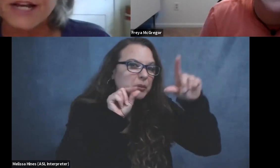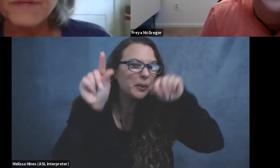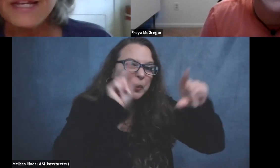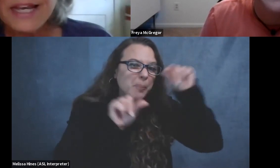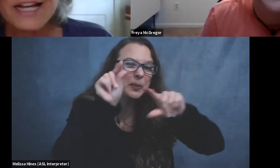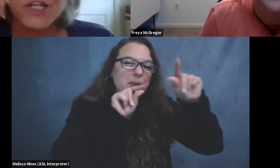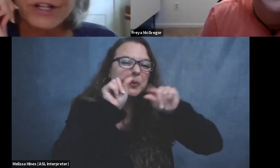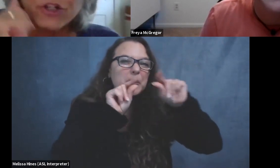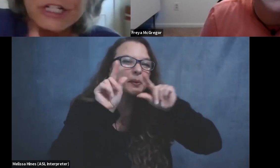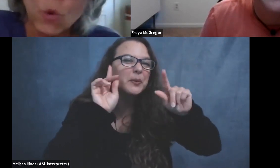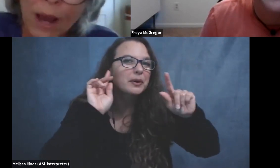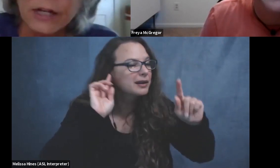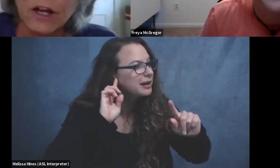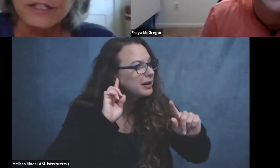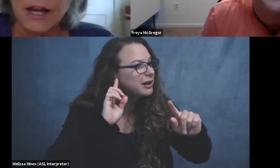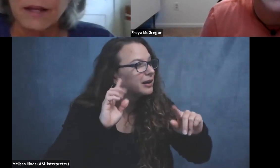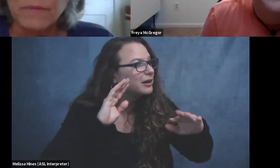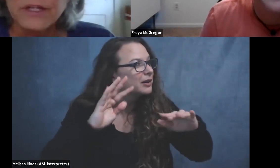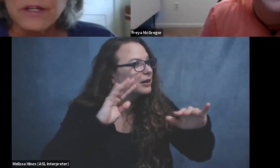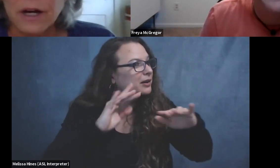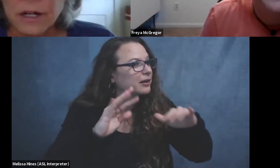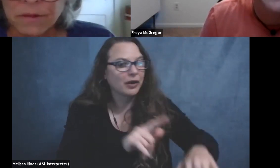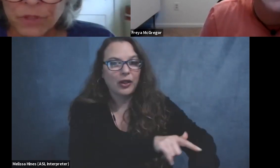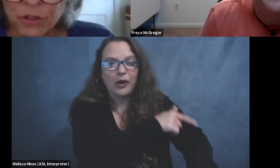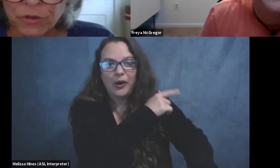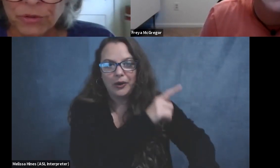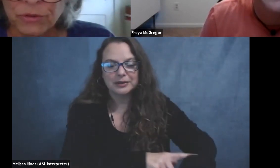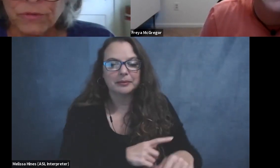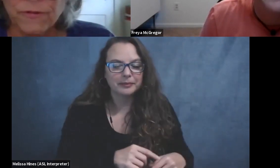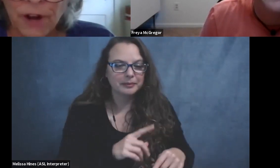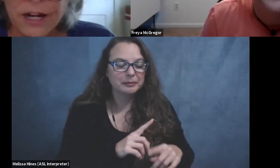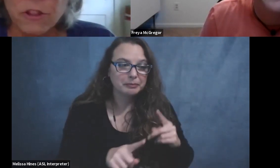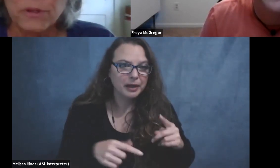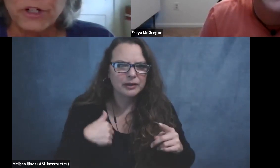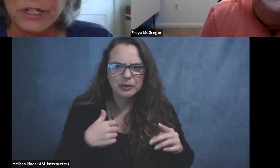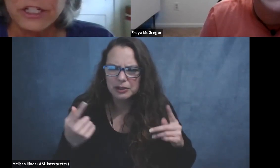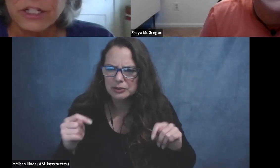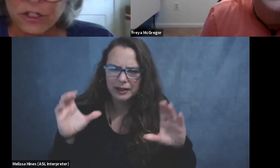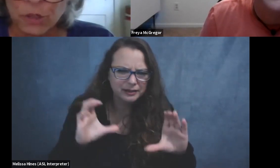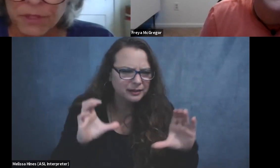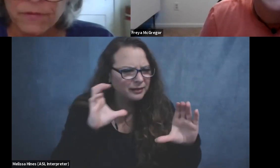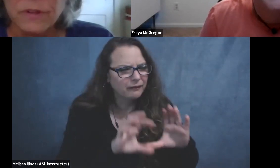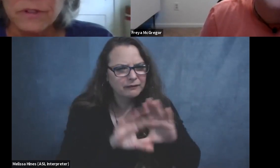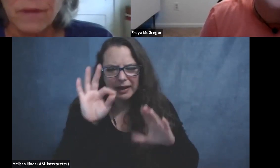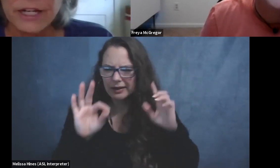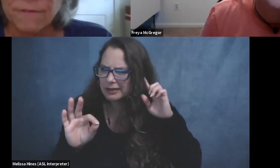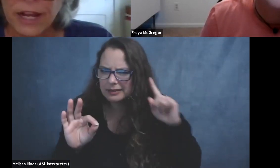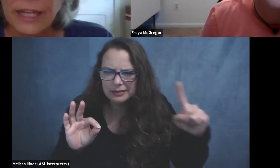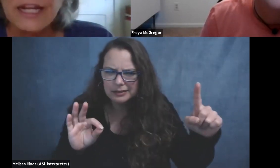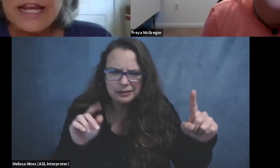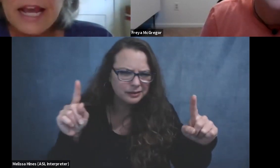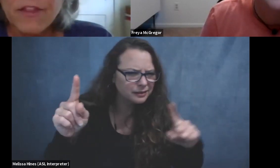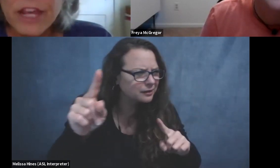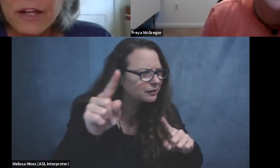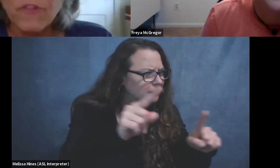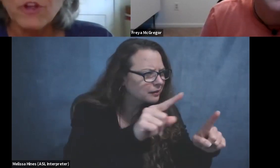a long, long time. And so it took us quite a long time, um, to find the bird and just in terms of identifying